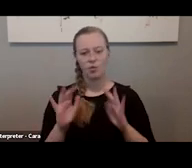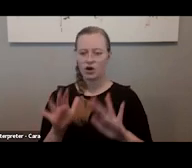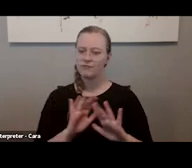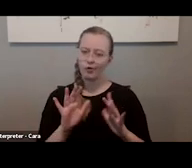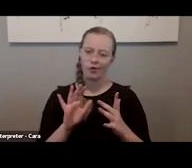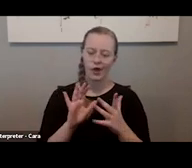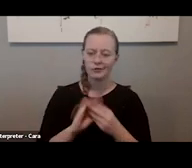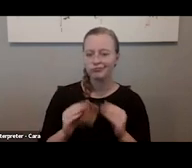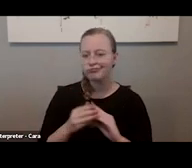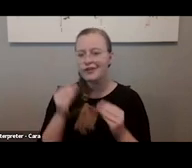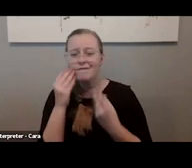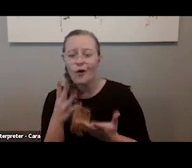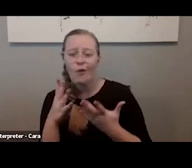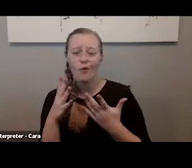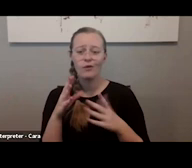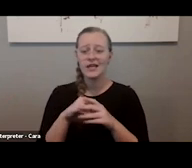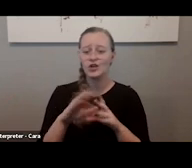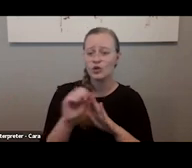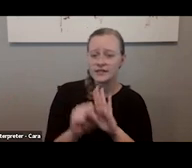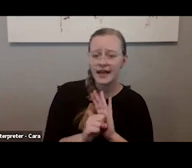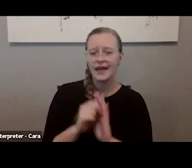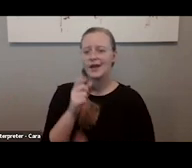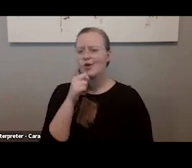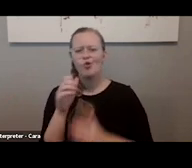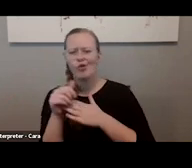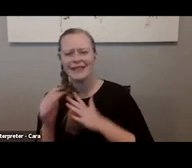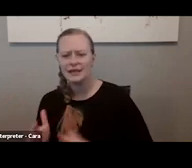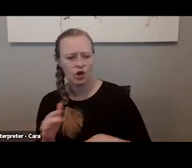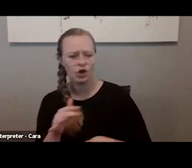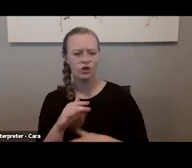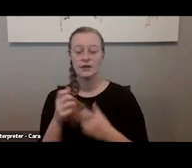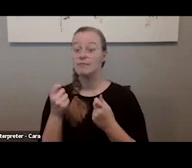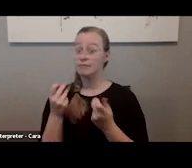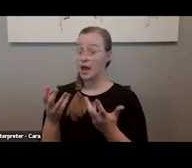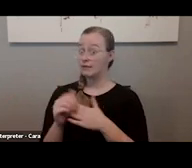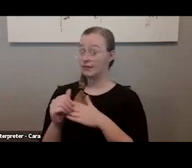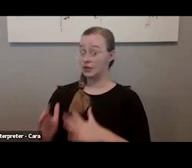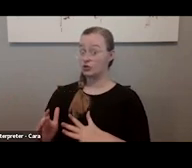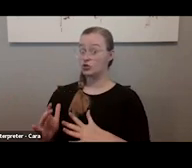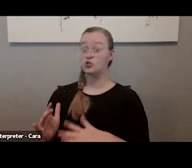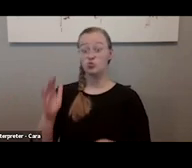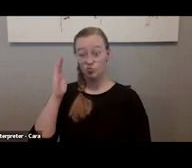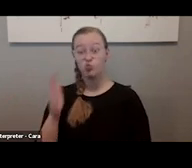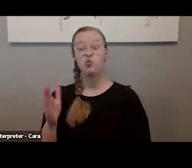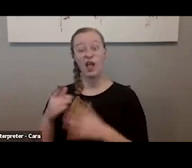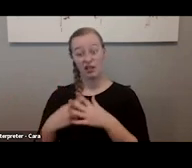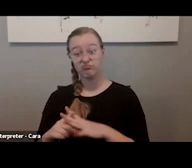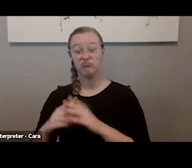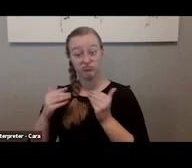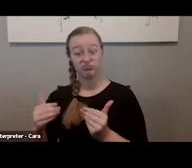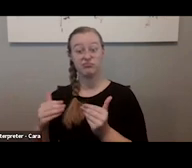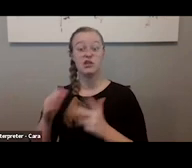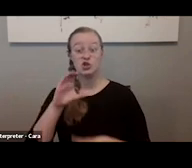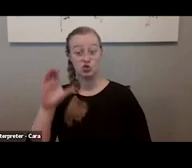cultural organizations in your state and who some of the state arts leaders are, many of whom will be leading these Zoom-in call week